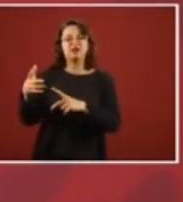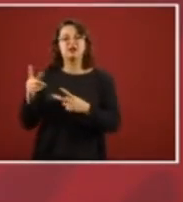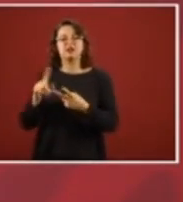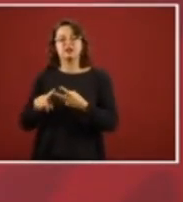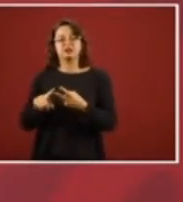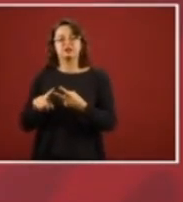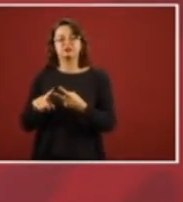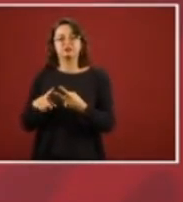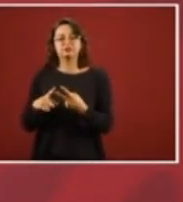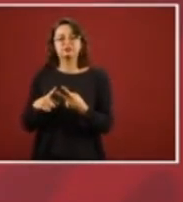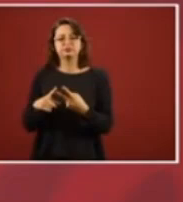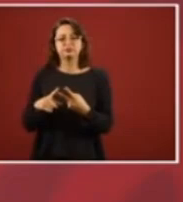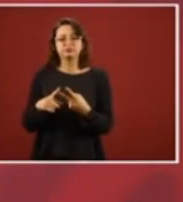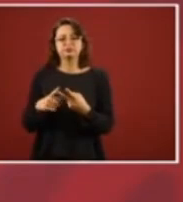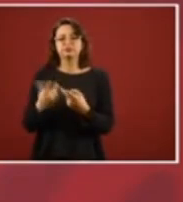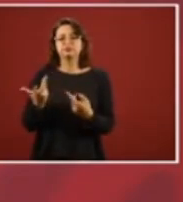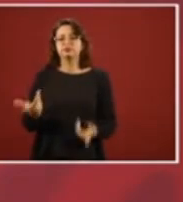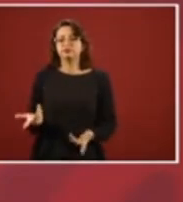Ambulances in the air.